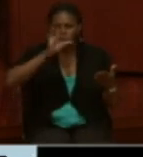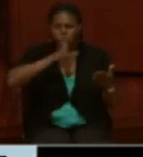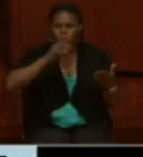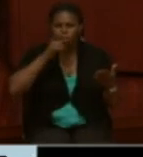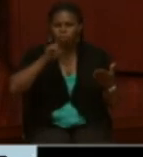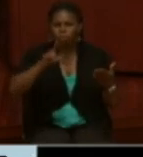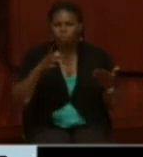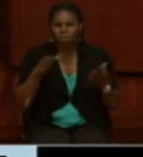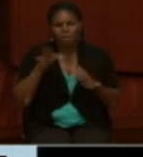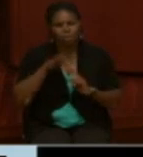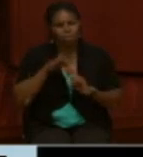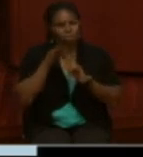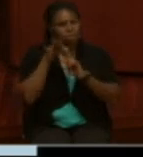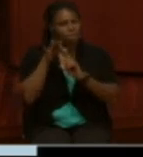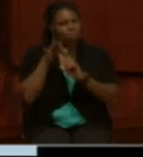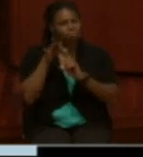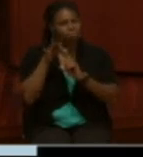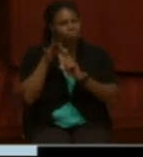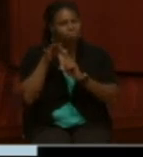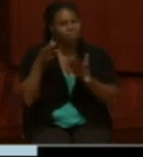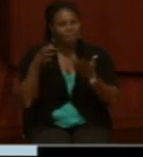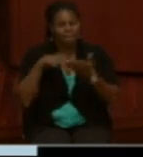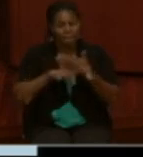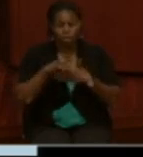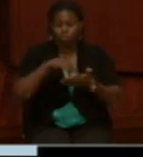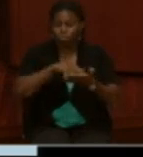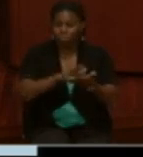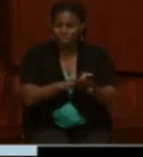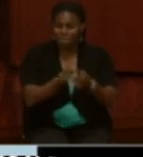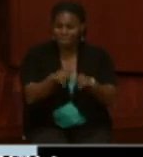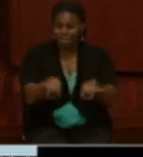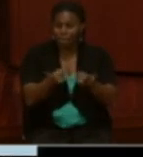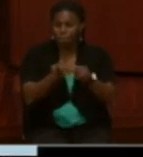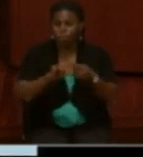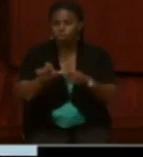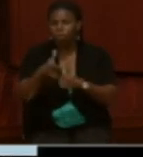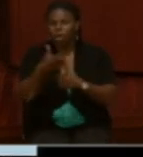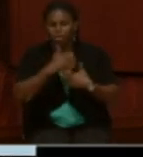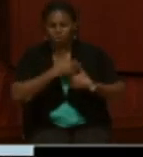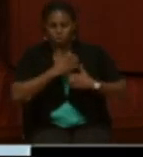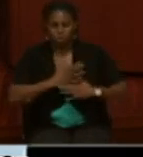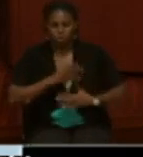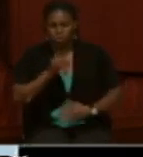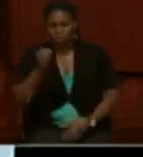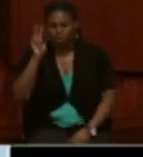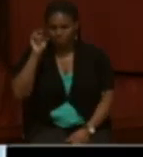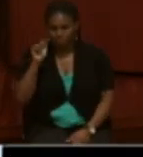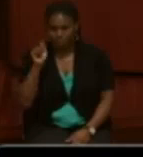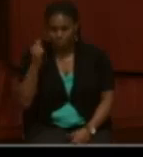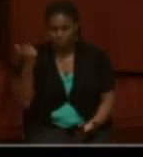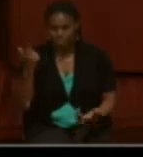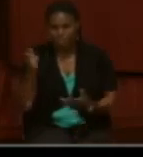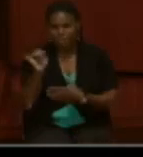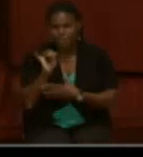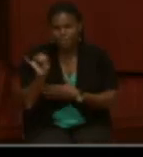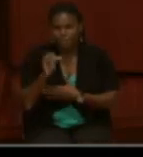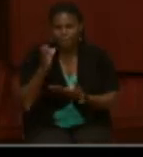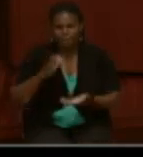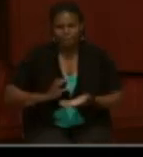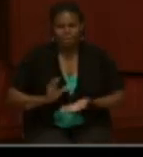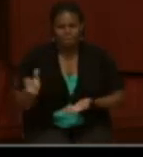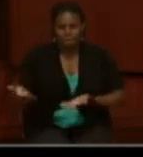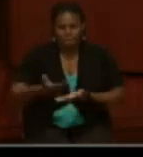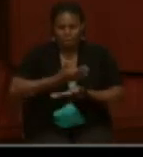that is unique in records that are common to other soldiers and veterans, such as compiled military